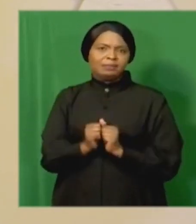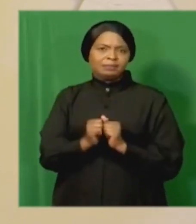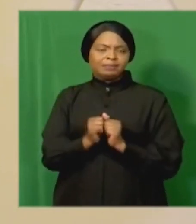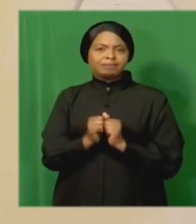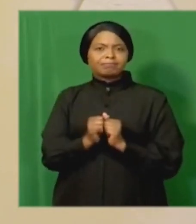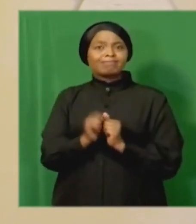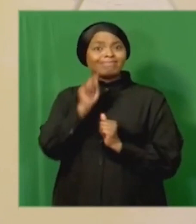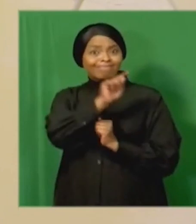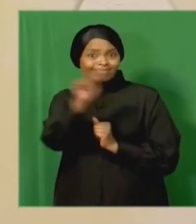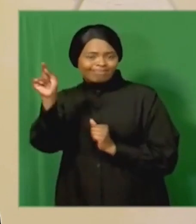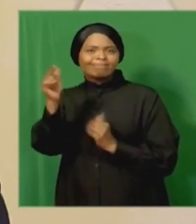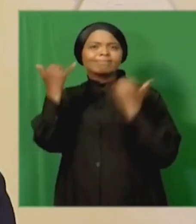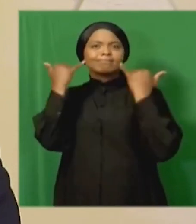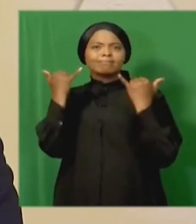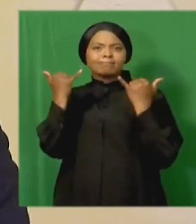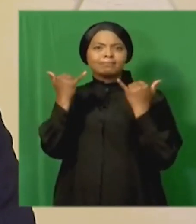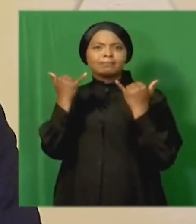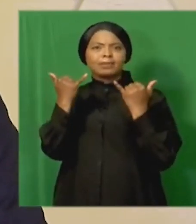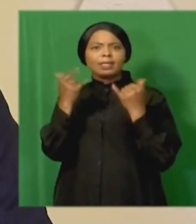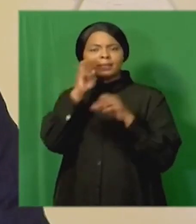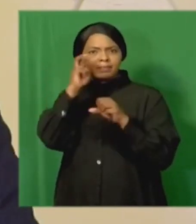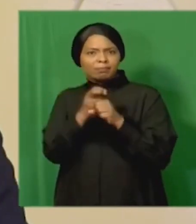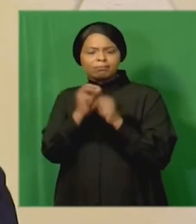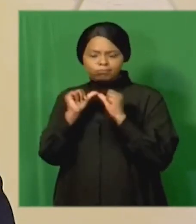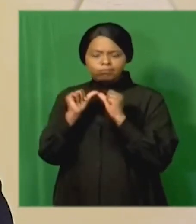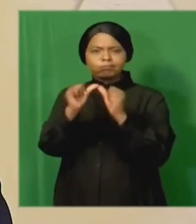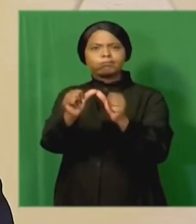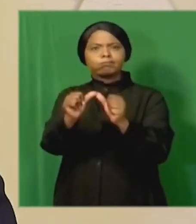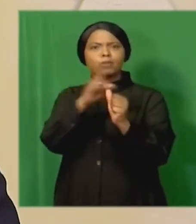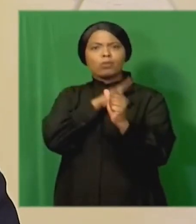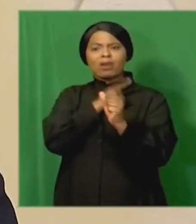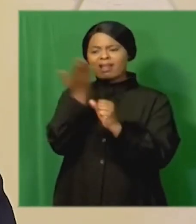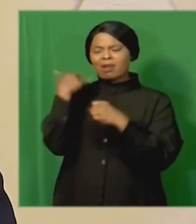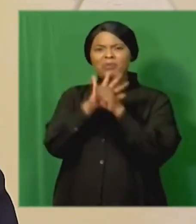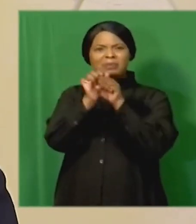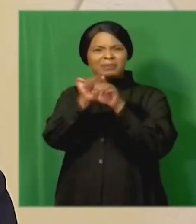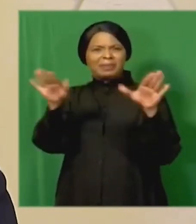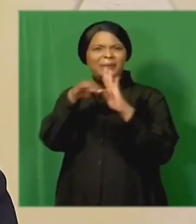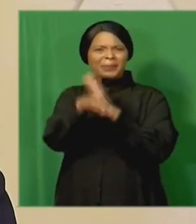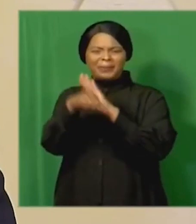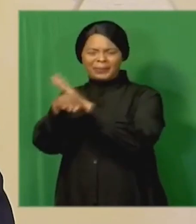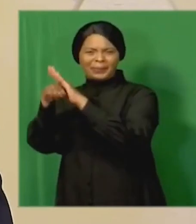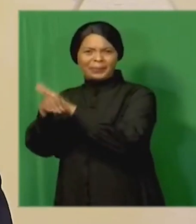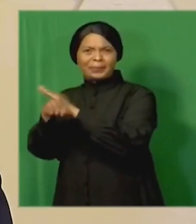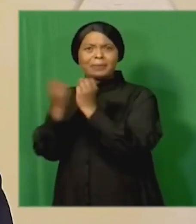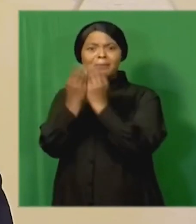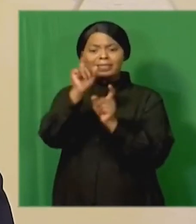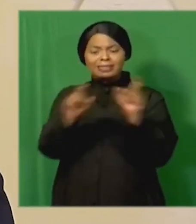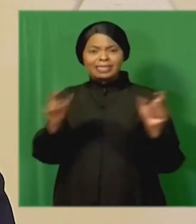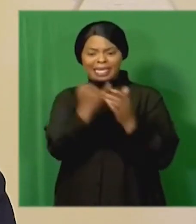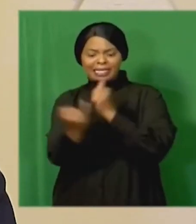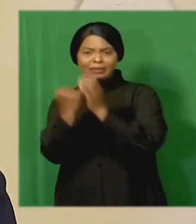this stands in stark contrast to the period of state capture where perpetrators